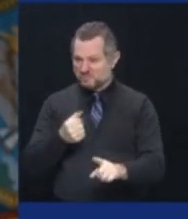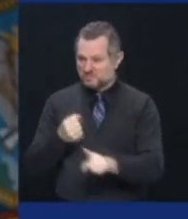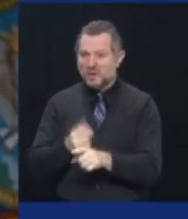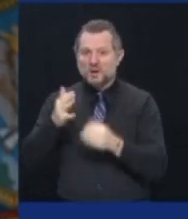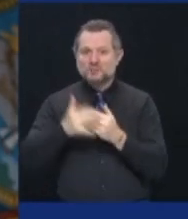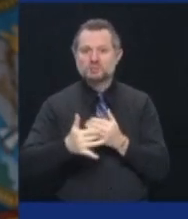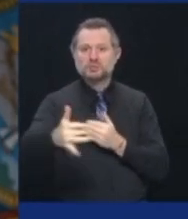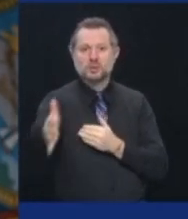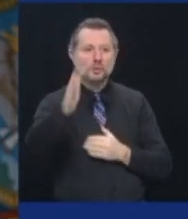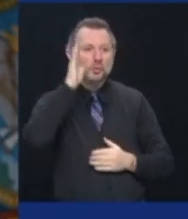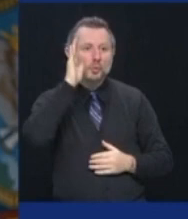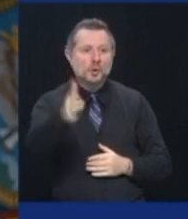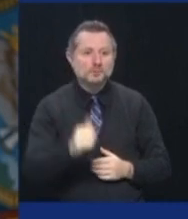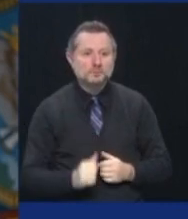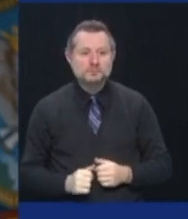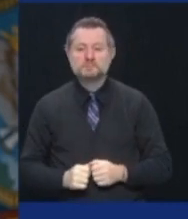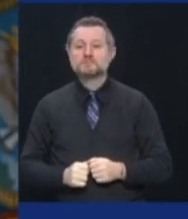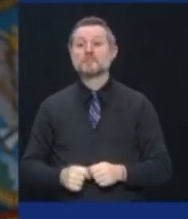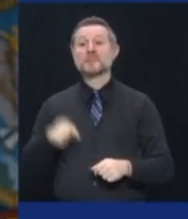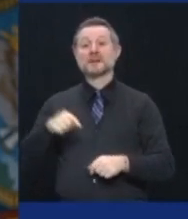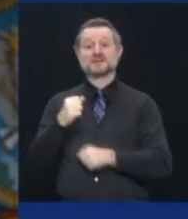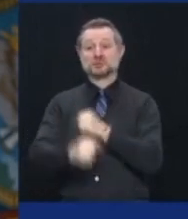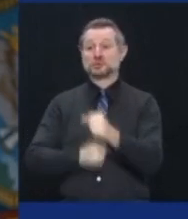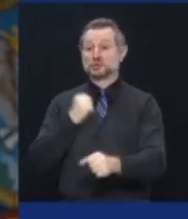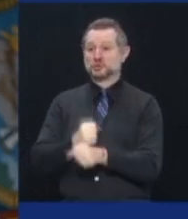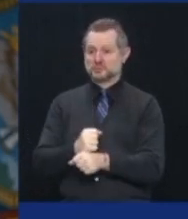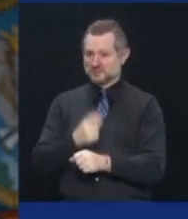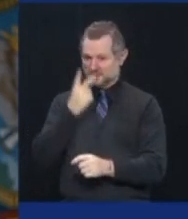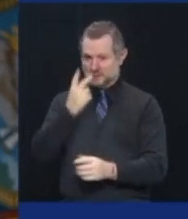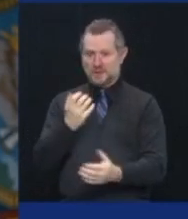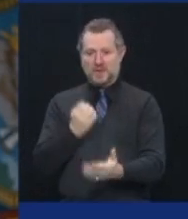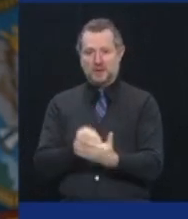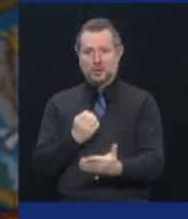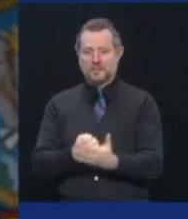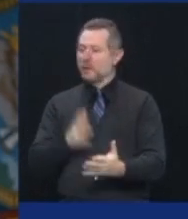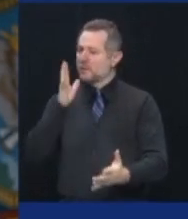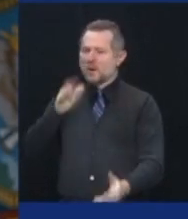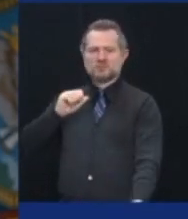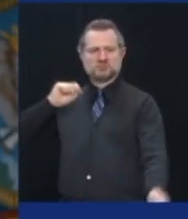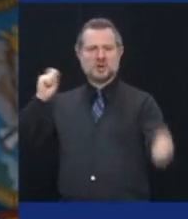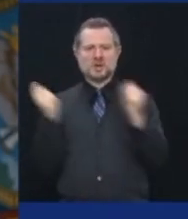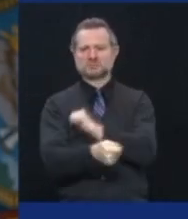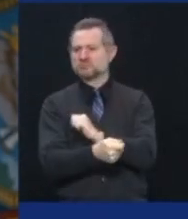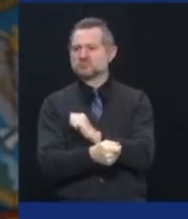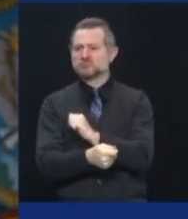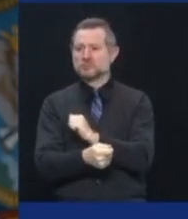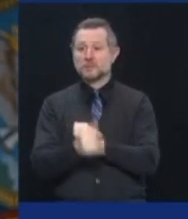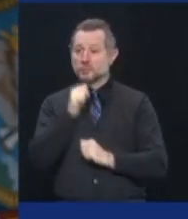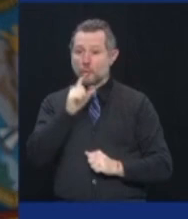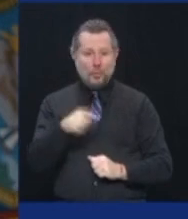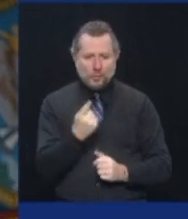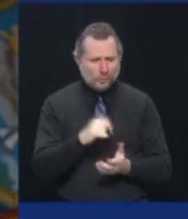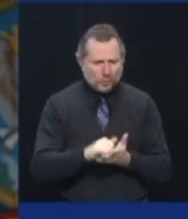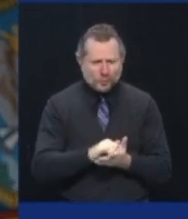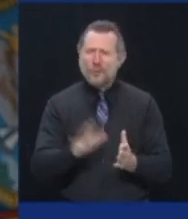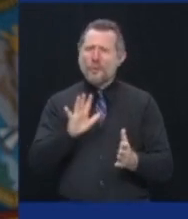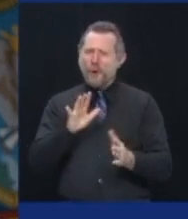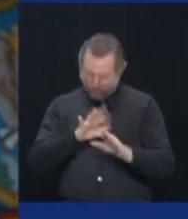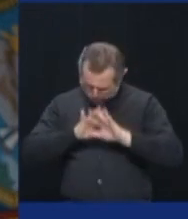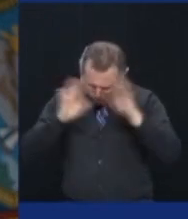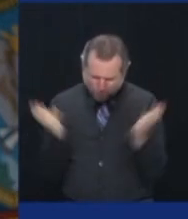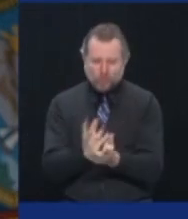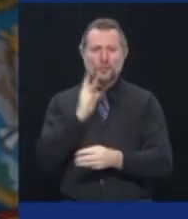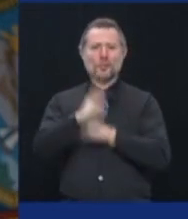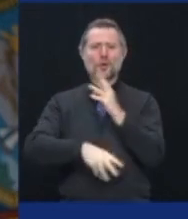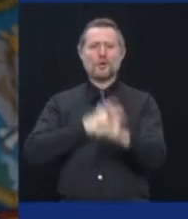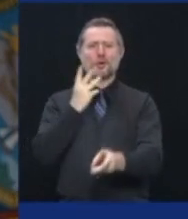This next year, we will see economies realign and reset around the world. We see the risk and the peril, but we